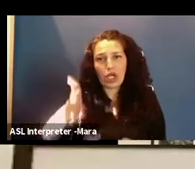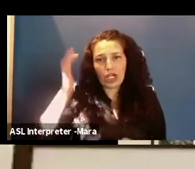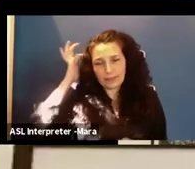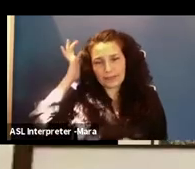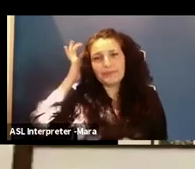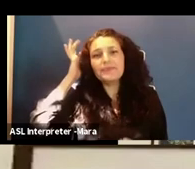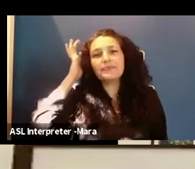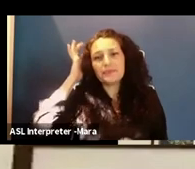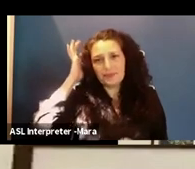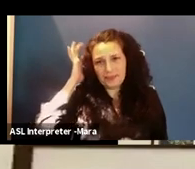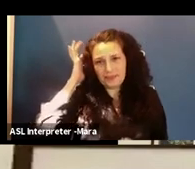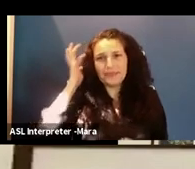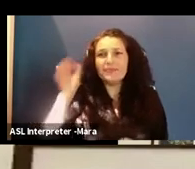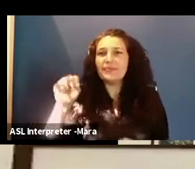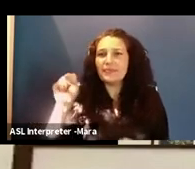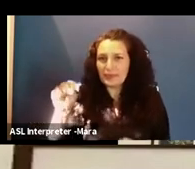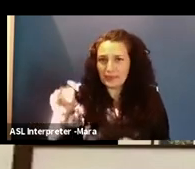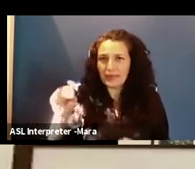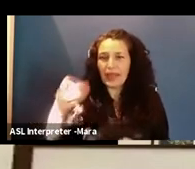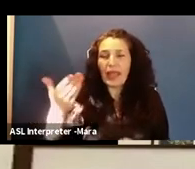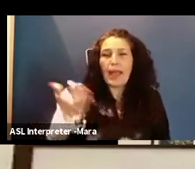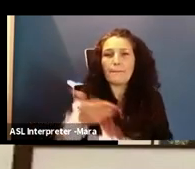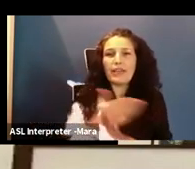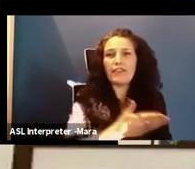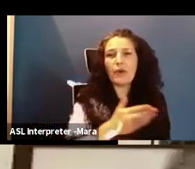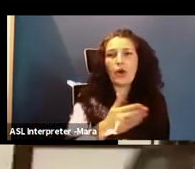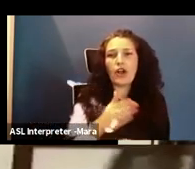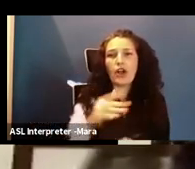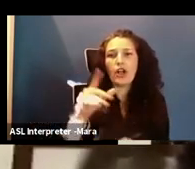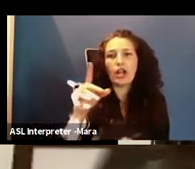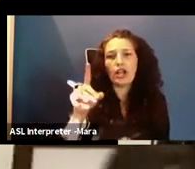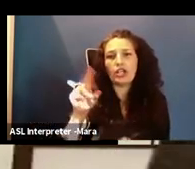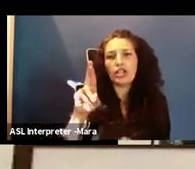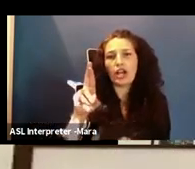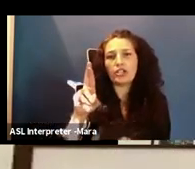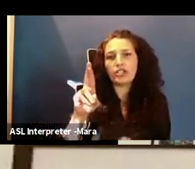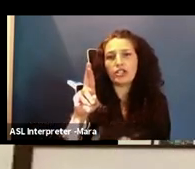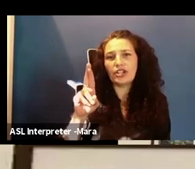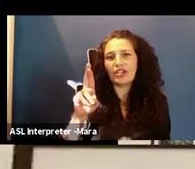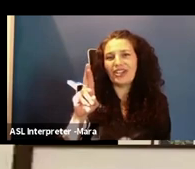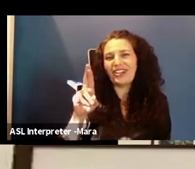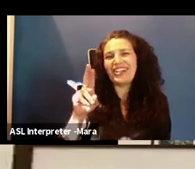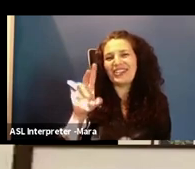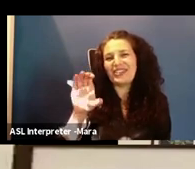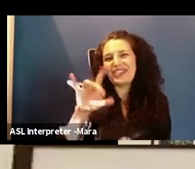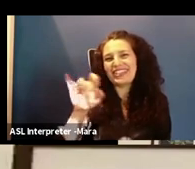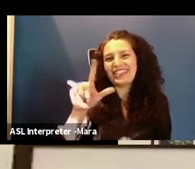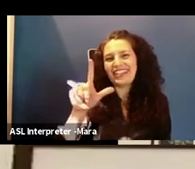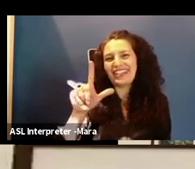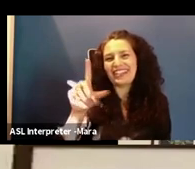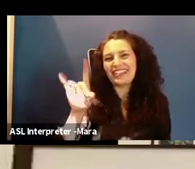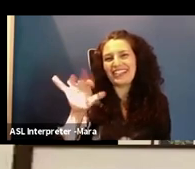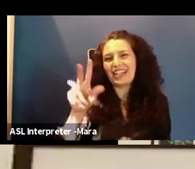Yes, and before we bring up Dr. Brain, as we all know her, Dr. Crystal Dilworth, Joyce Carol Oates